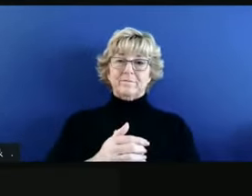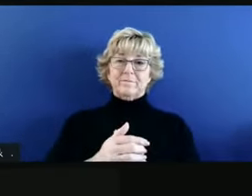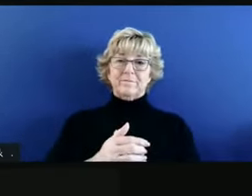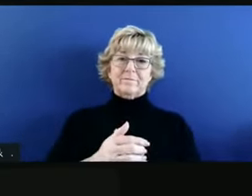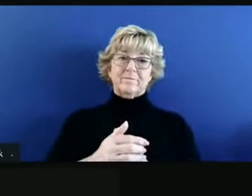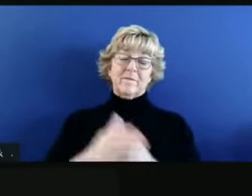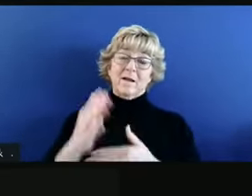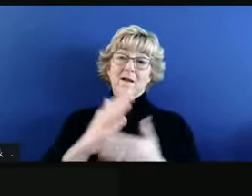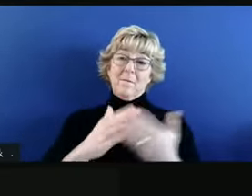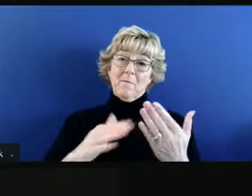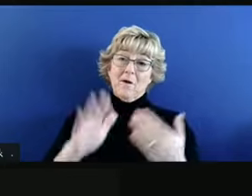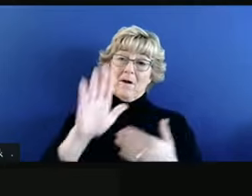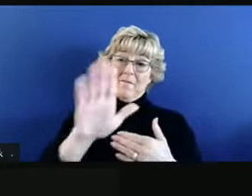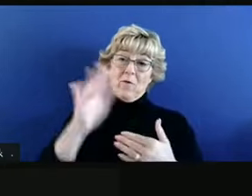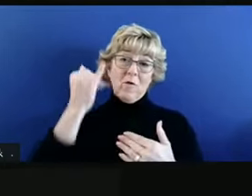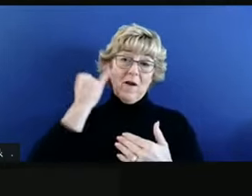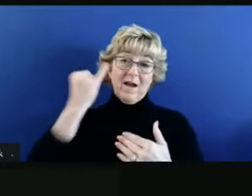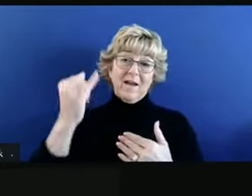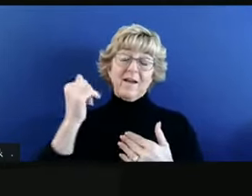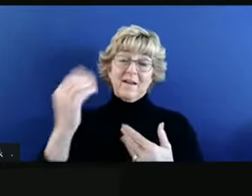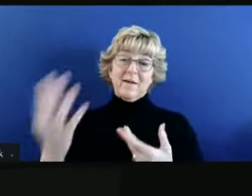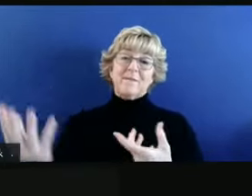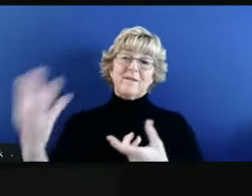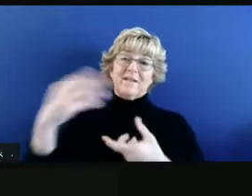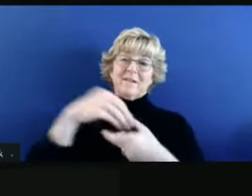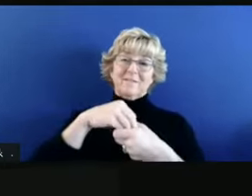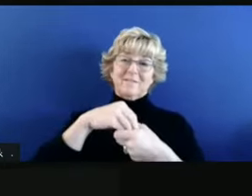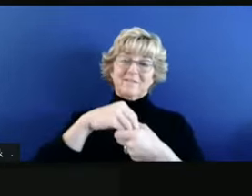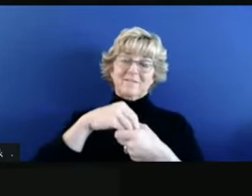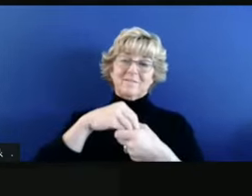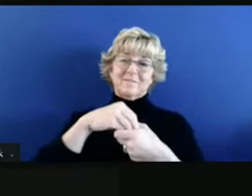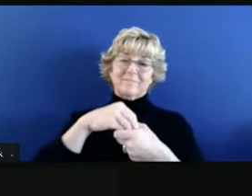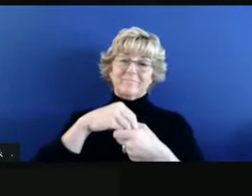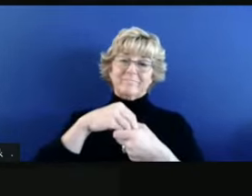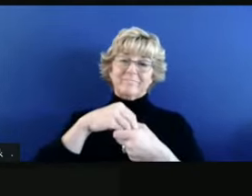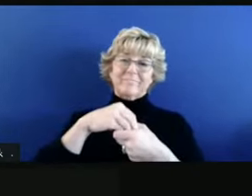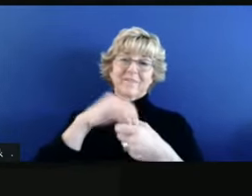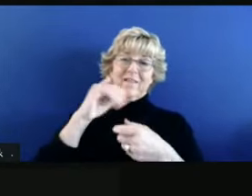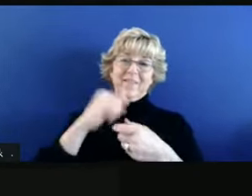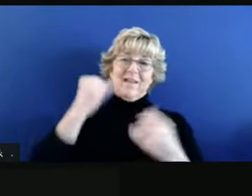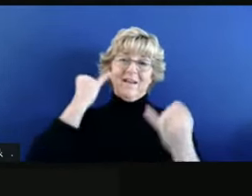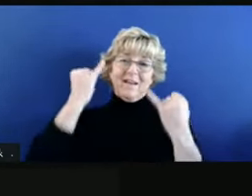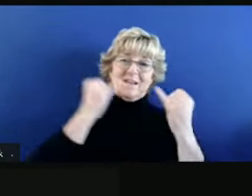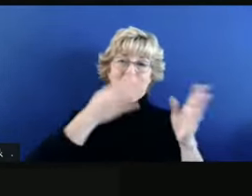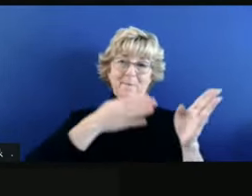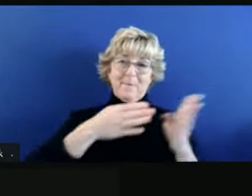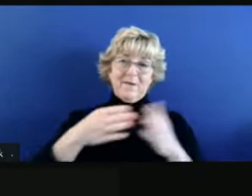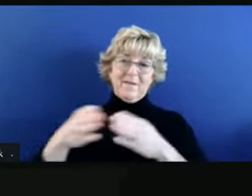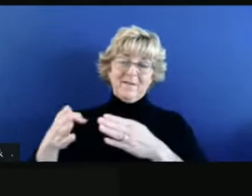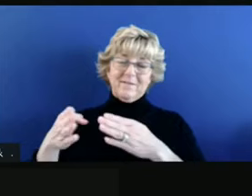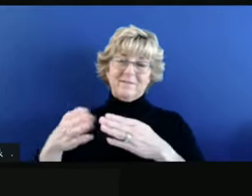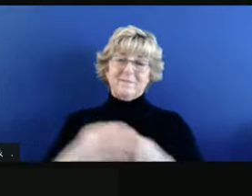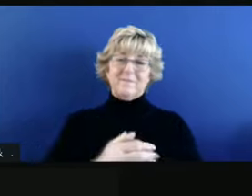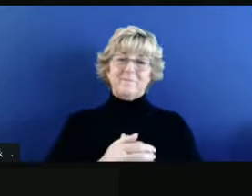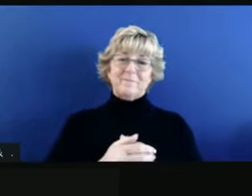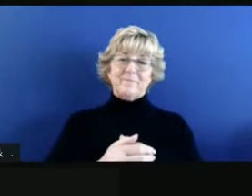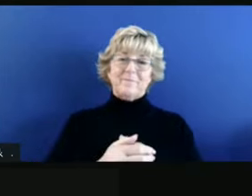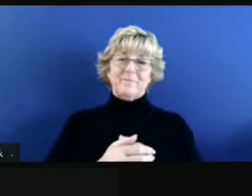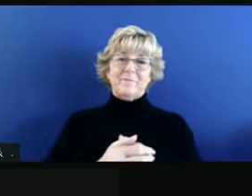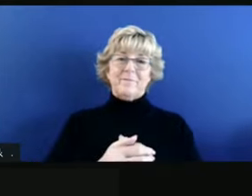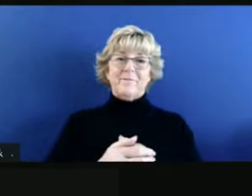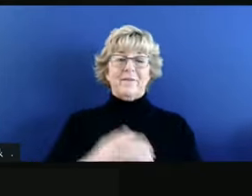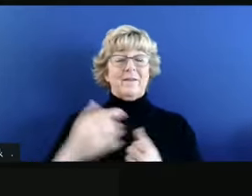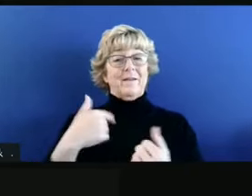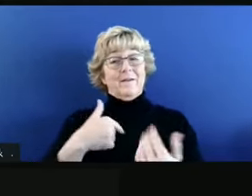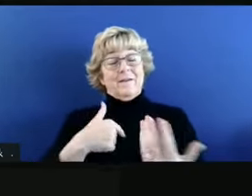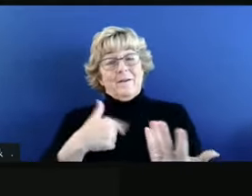be part of the plan, but currently, that is not where we've certainly had conversations with those leaders